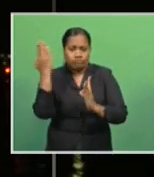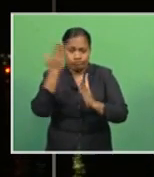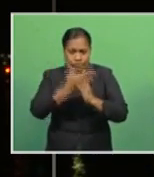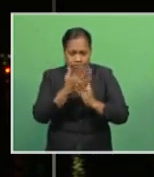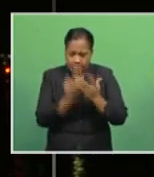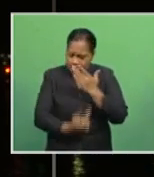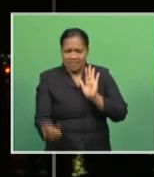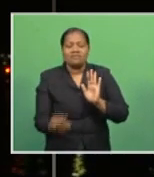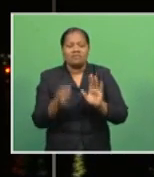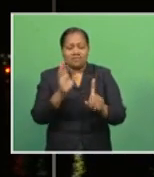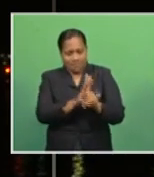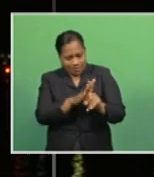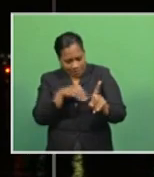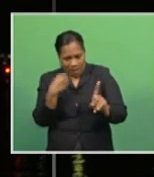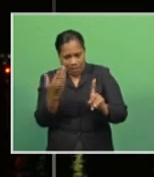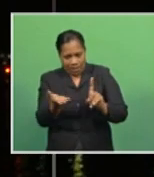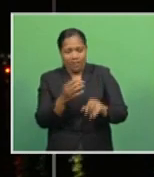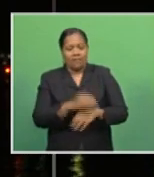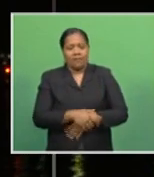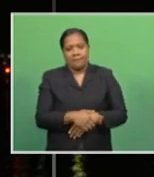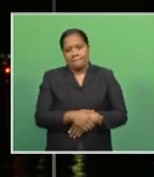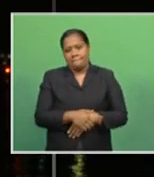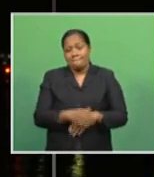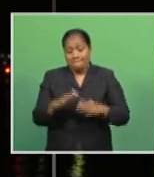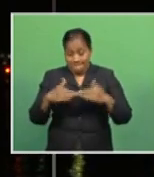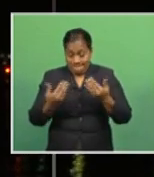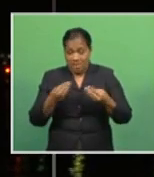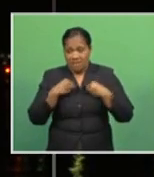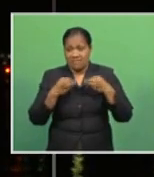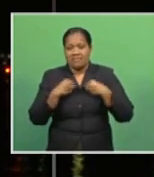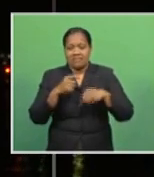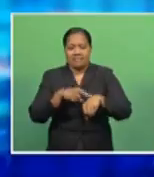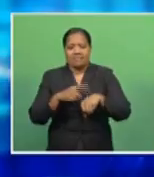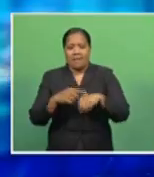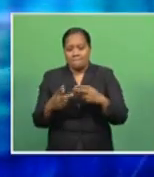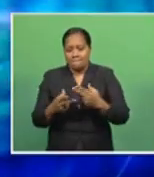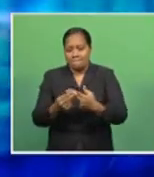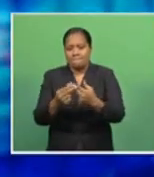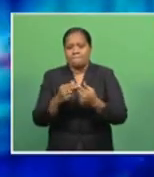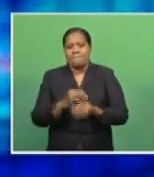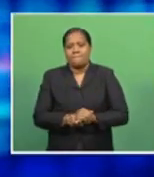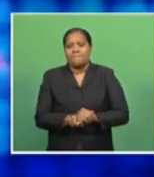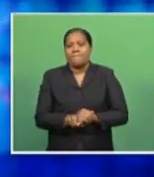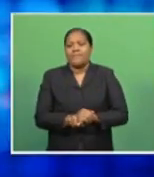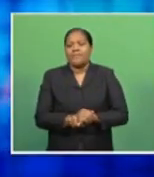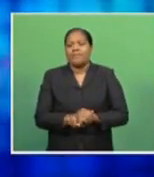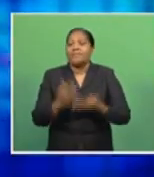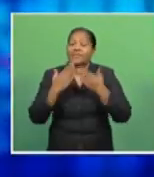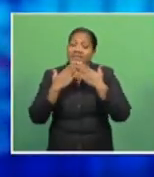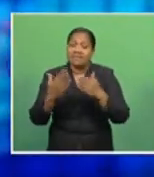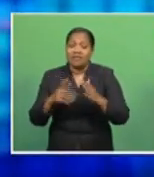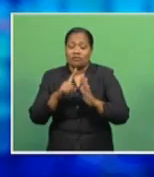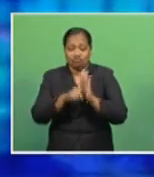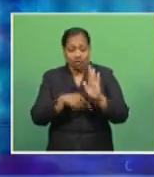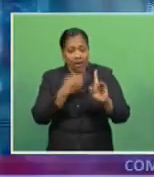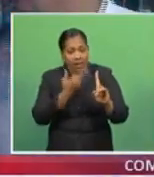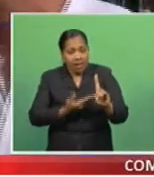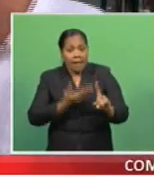wave of infection. And it's business time now with Whitney. Thanks, Jackie. In business tonight,